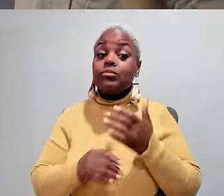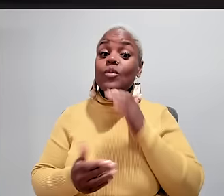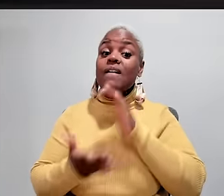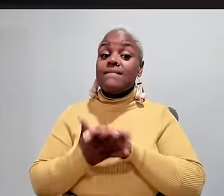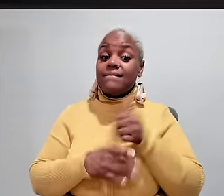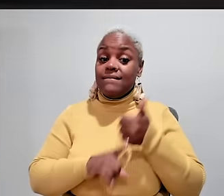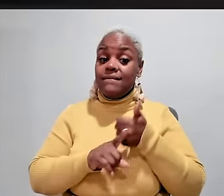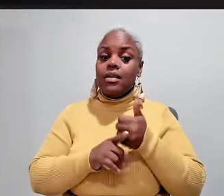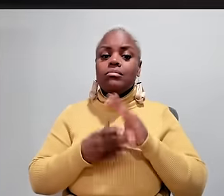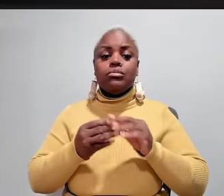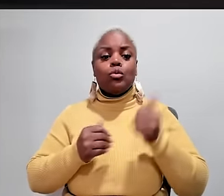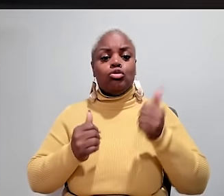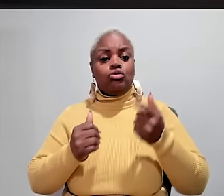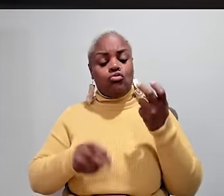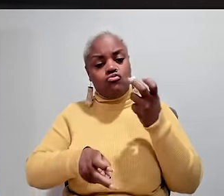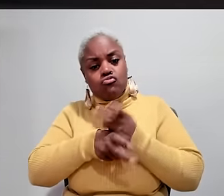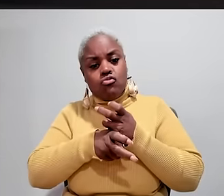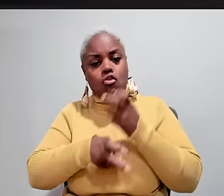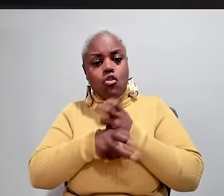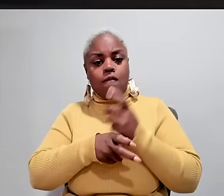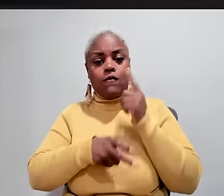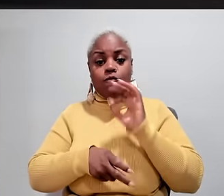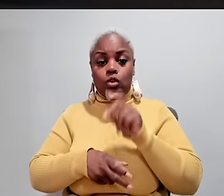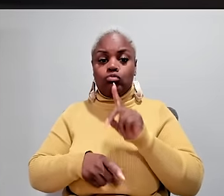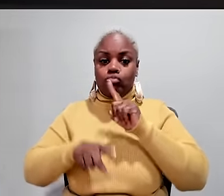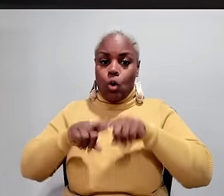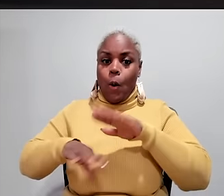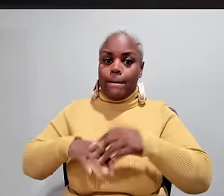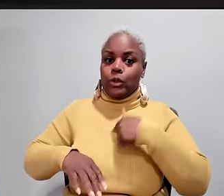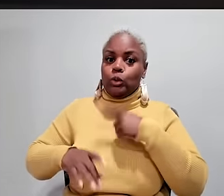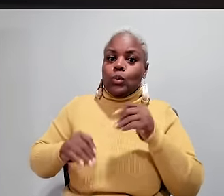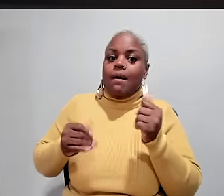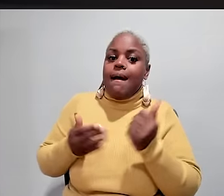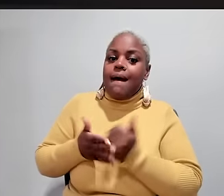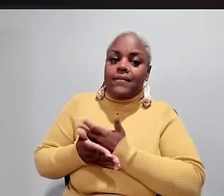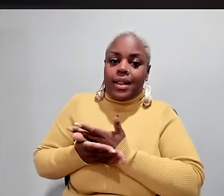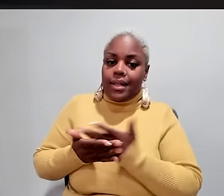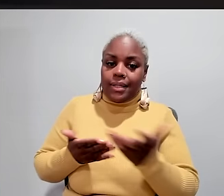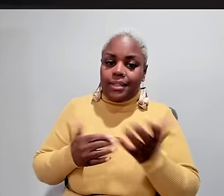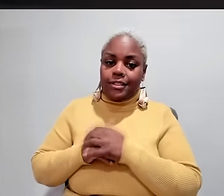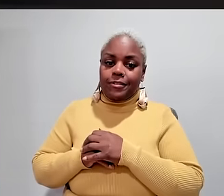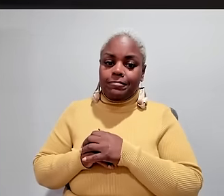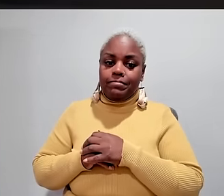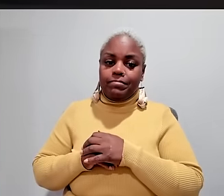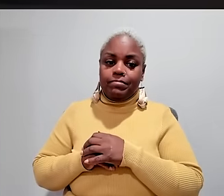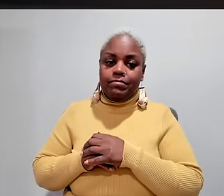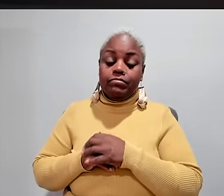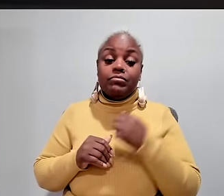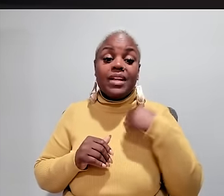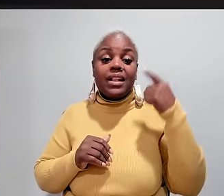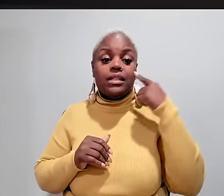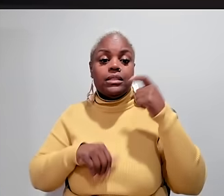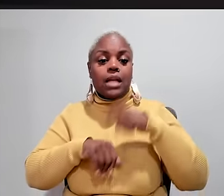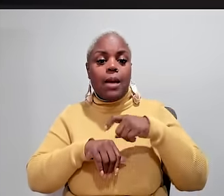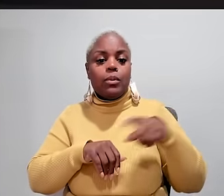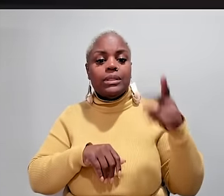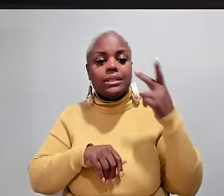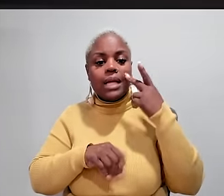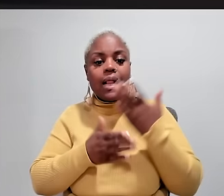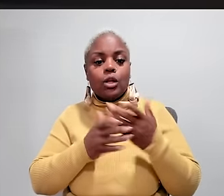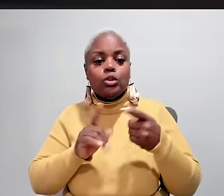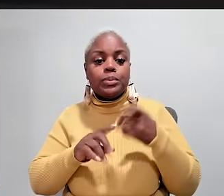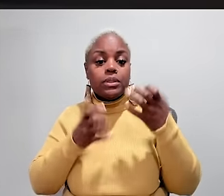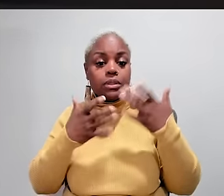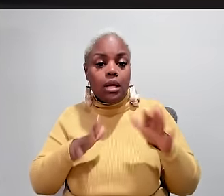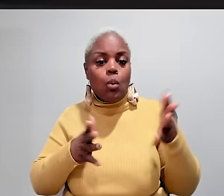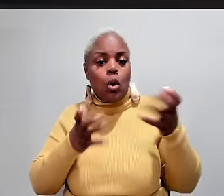which after 52 years of marriage is hard it's hard for Fred that he has to rely on me to do everything and I